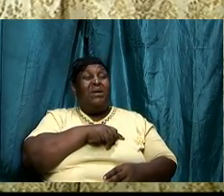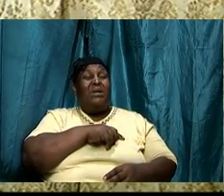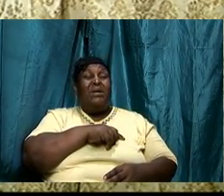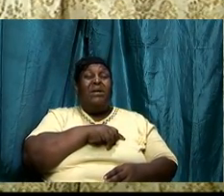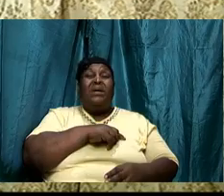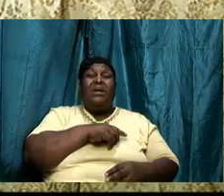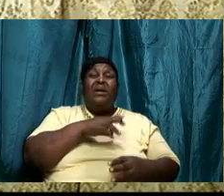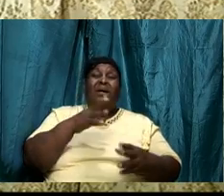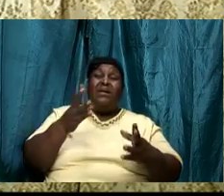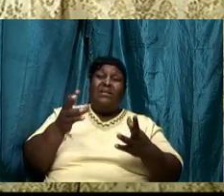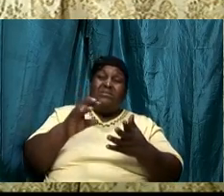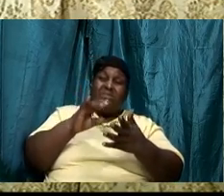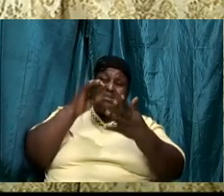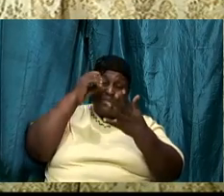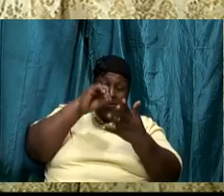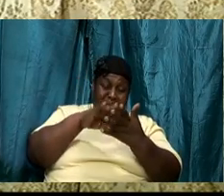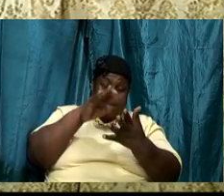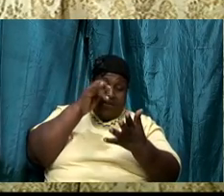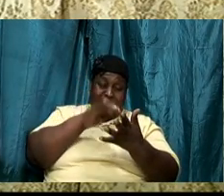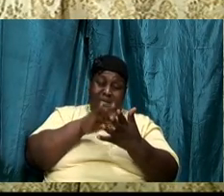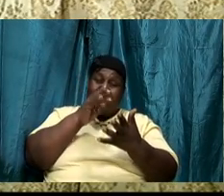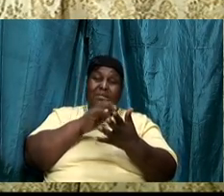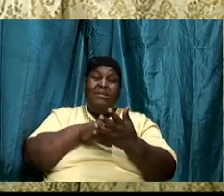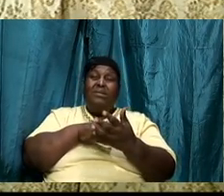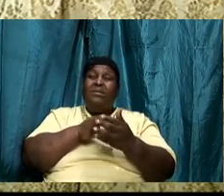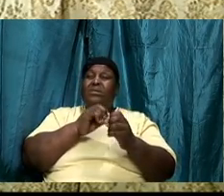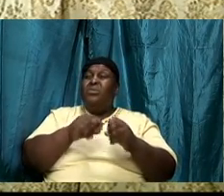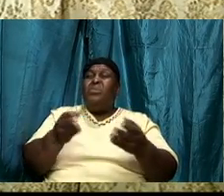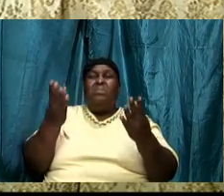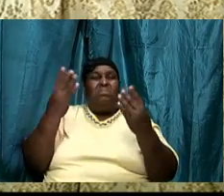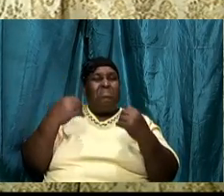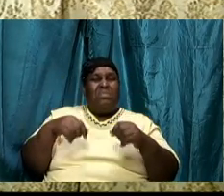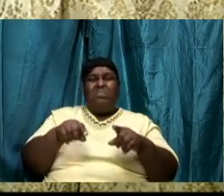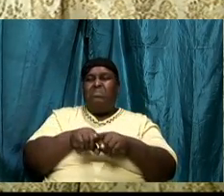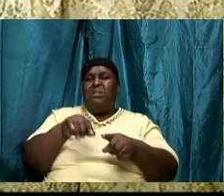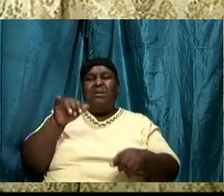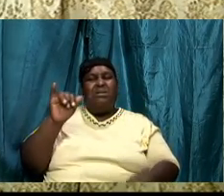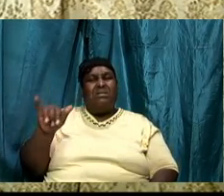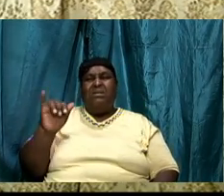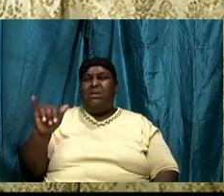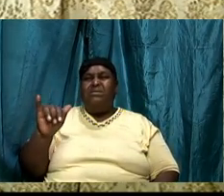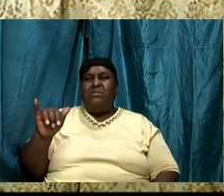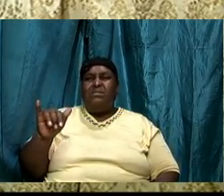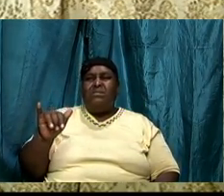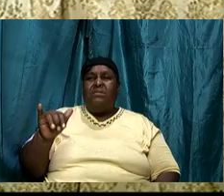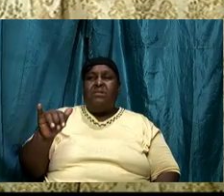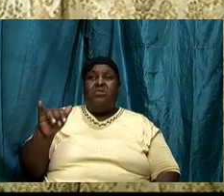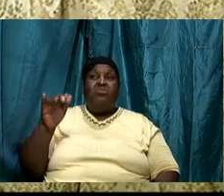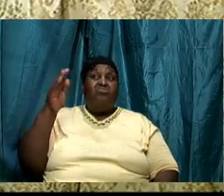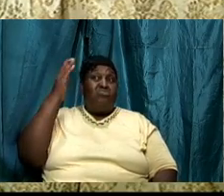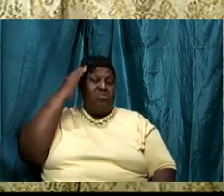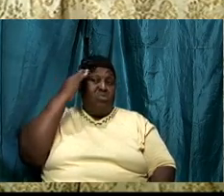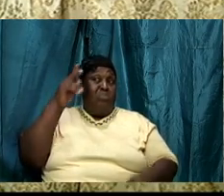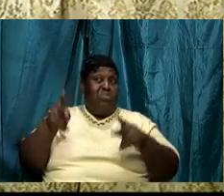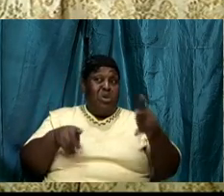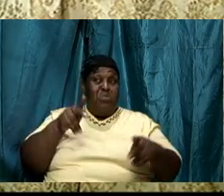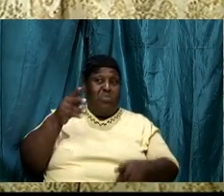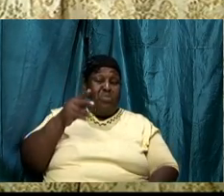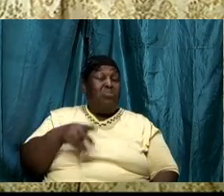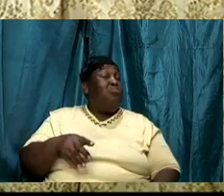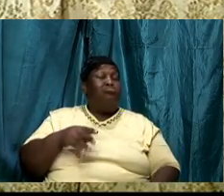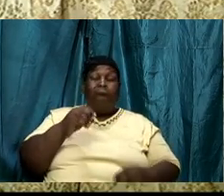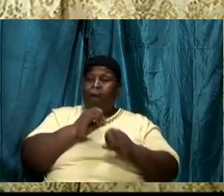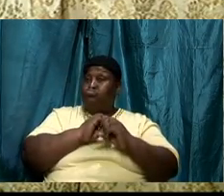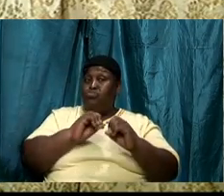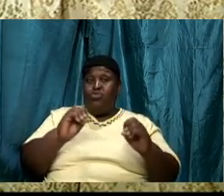that there are folks that just don't read their Bibles. If we are going to